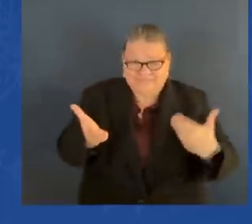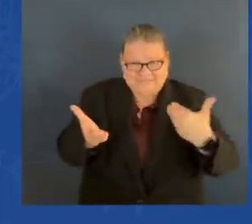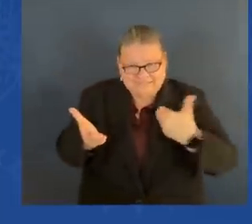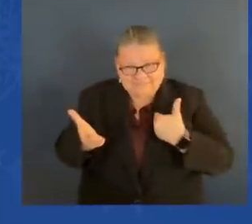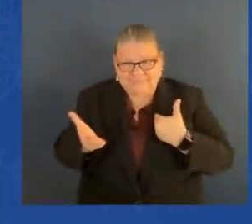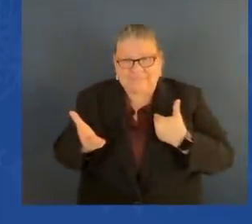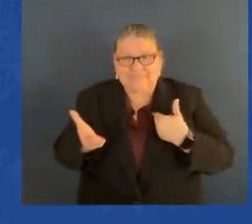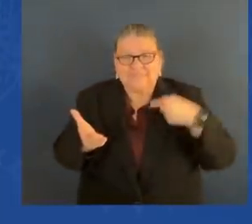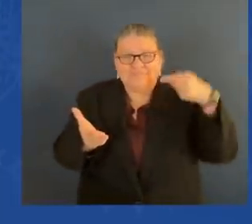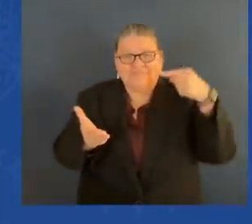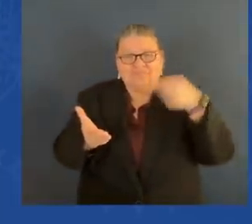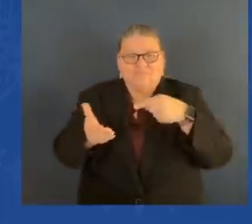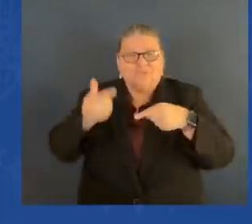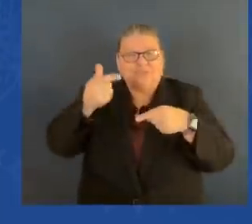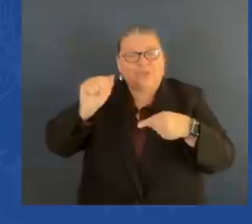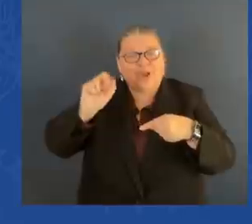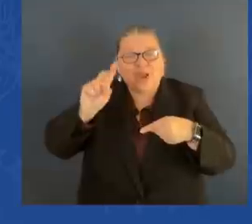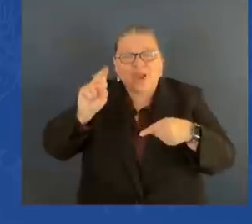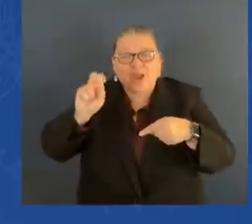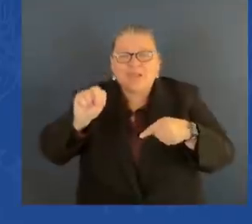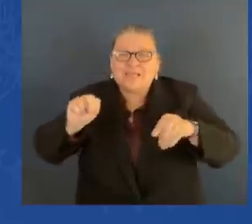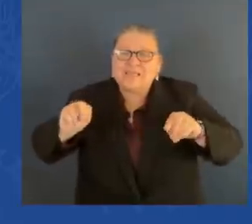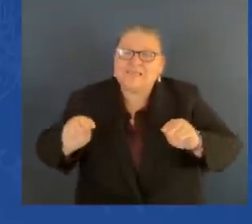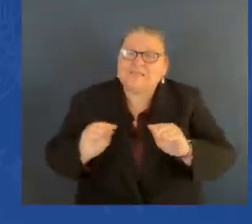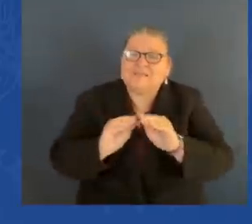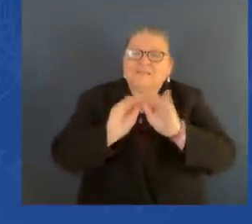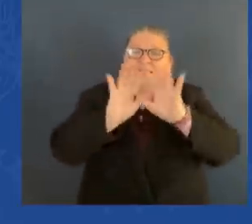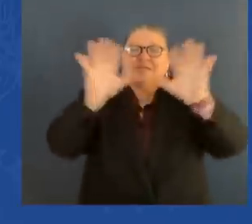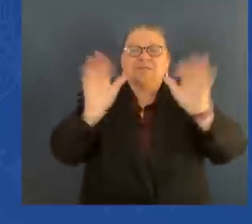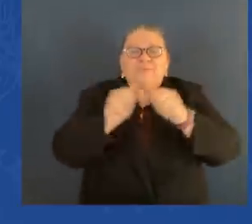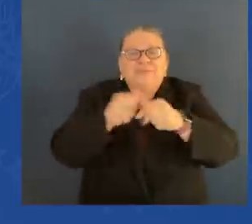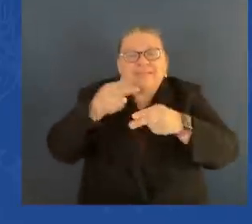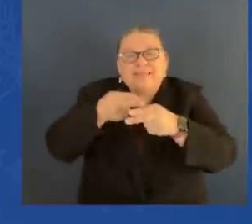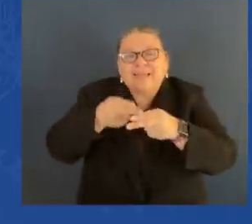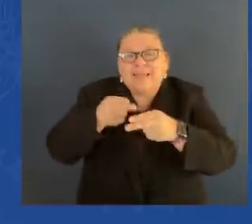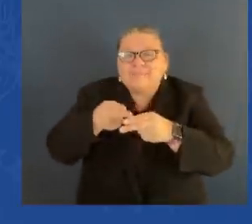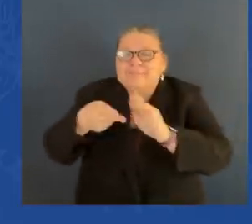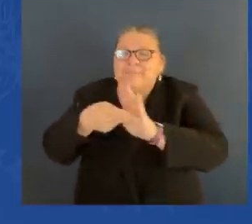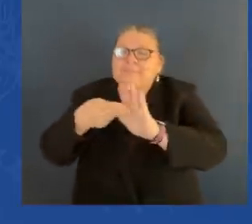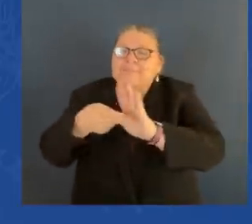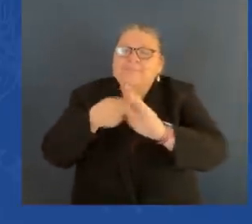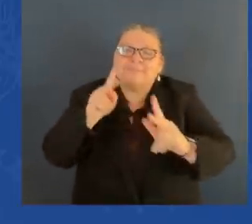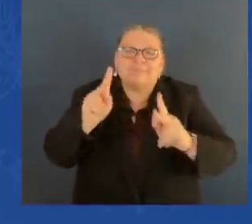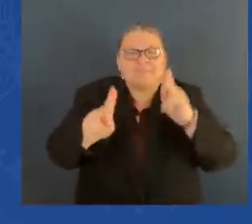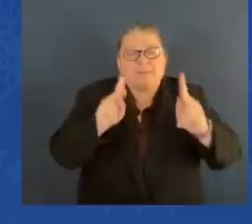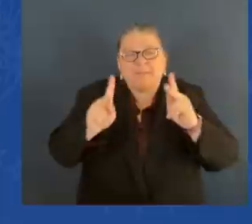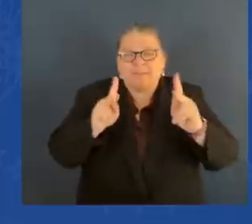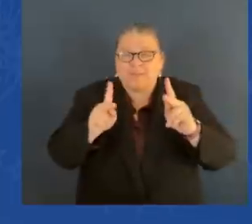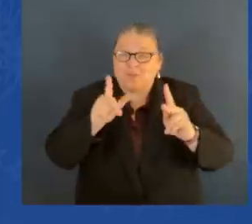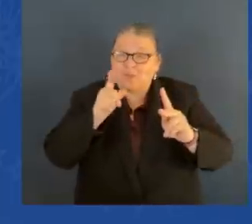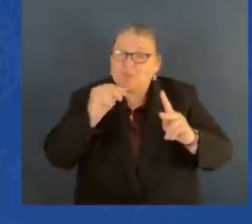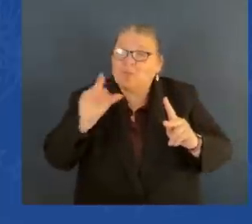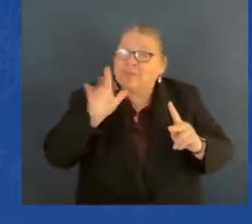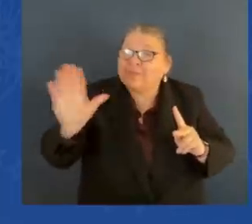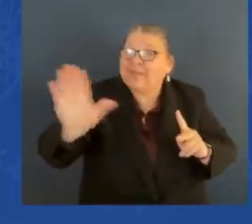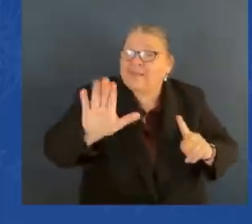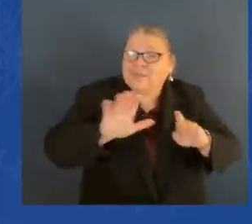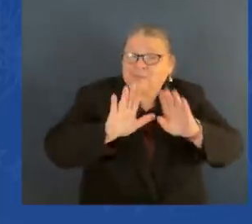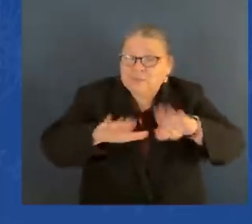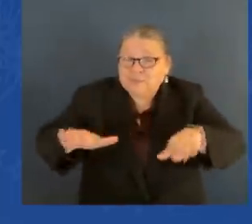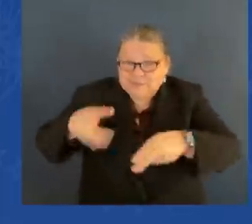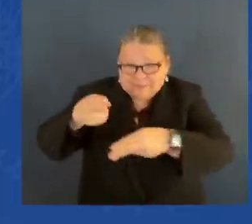stones with the name of the couple and the children. And I called Fritz to tell him about it. He came over to the house.